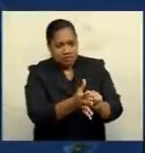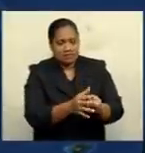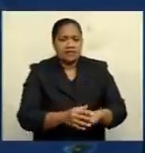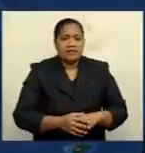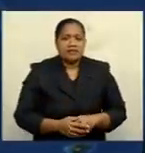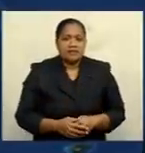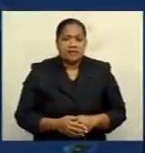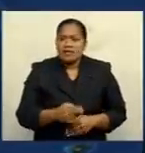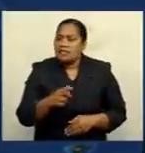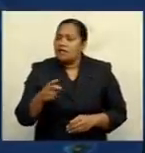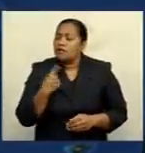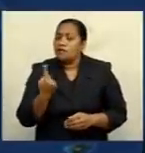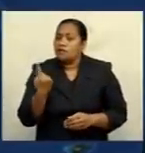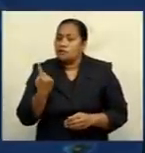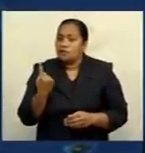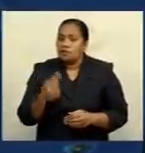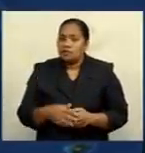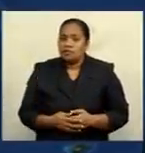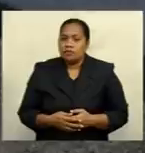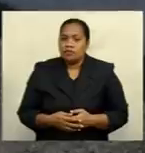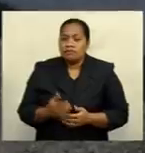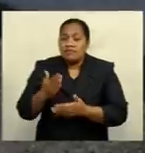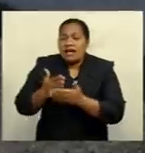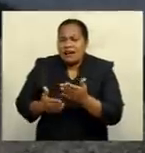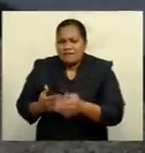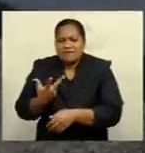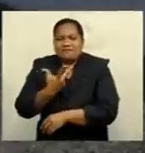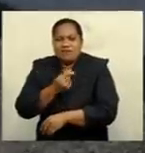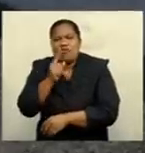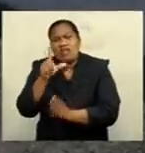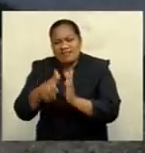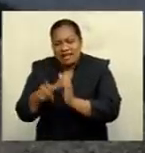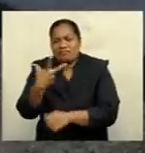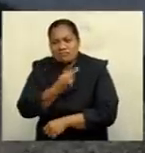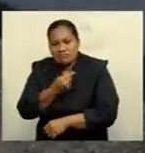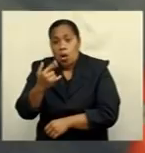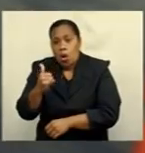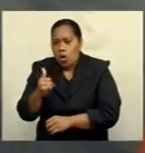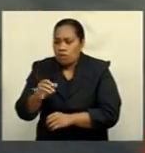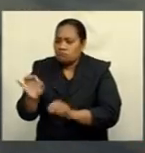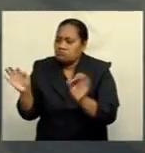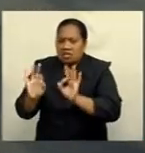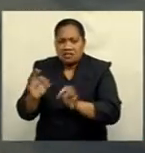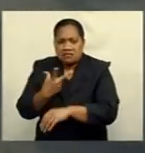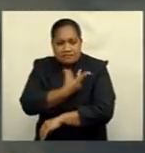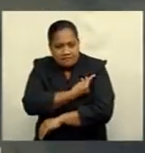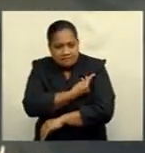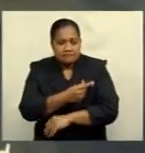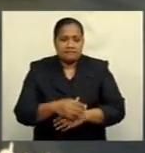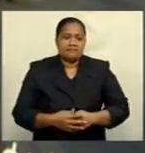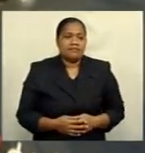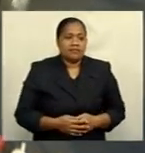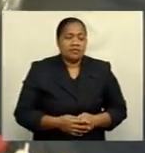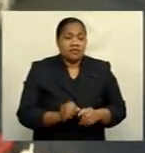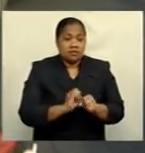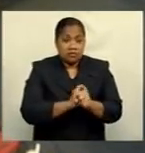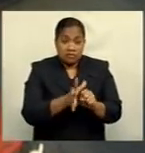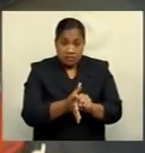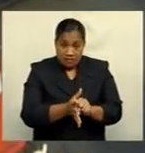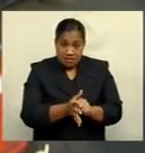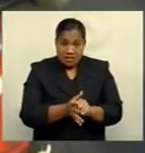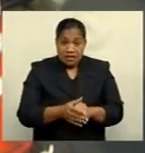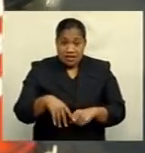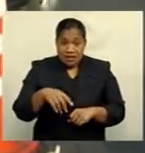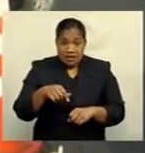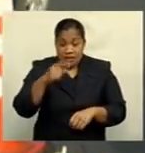than those who are half vaccinated or not vaccinated. To date, 311 COVID-19 positive patients died